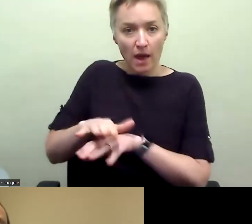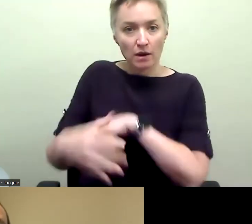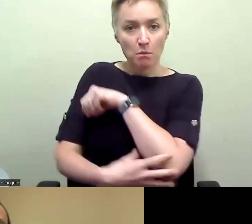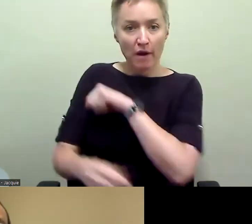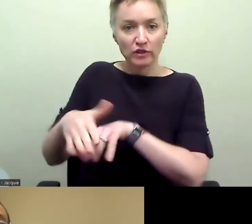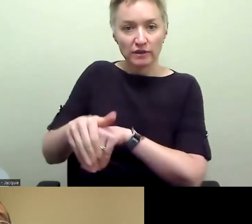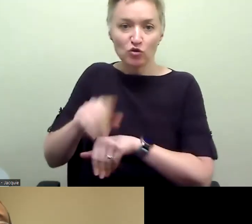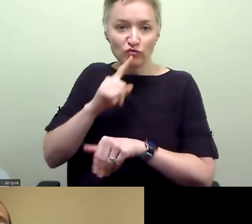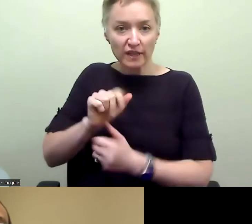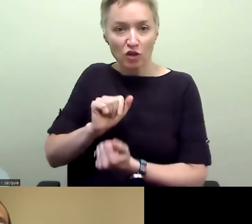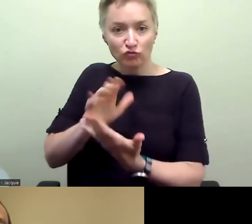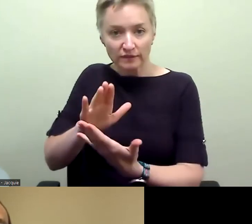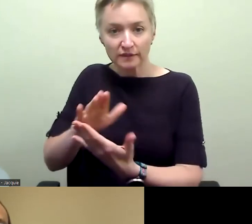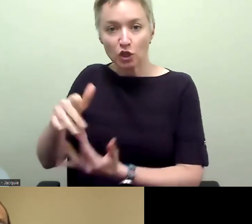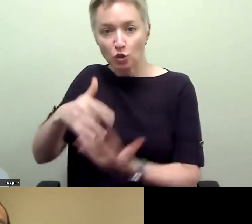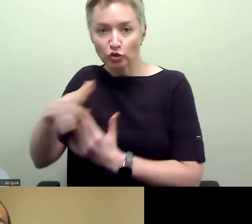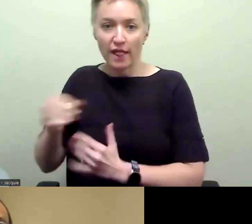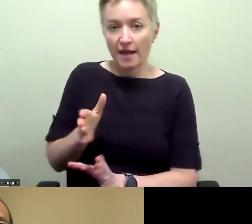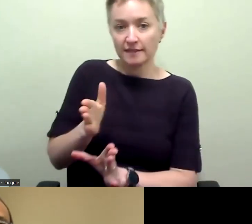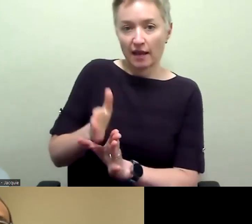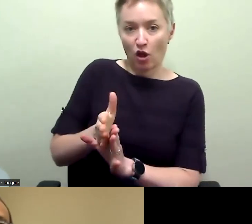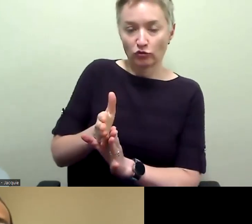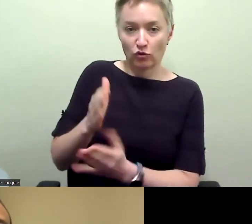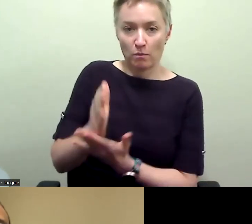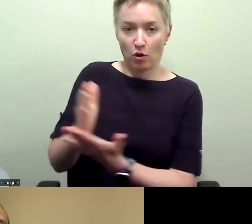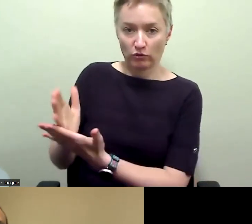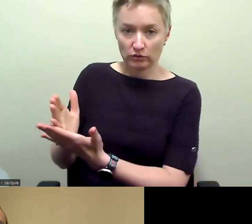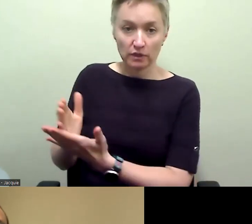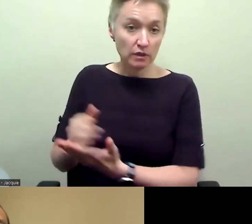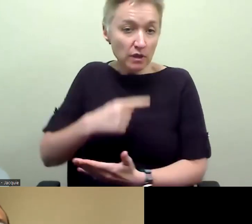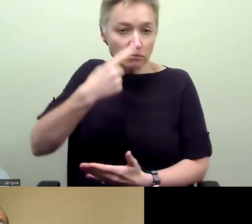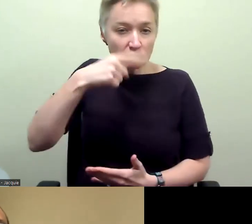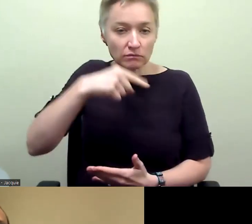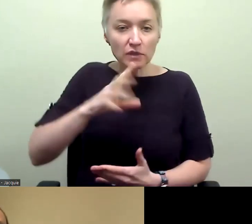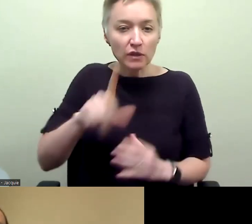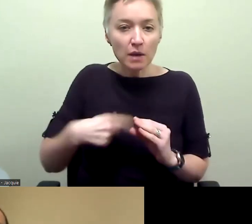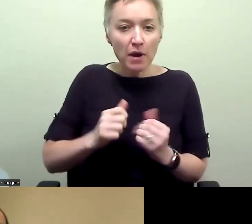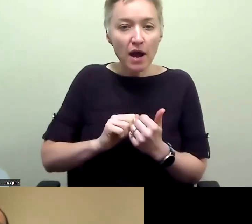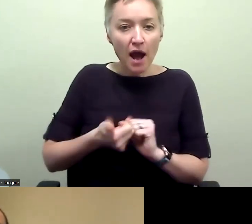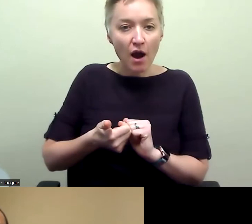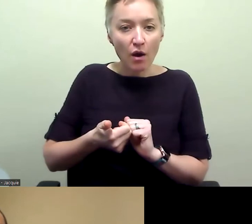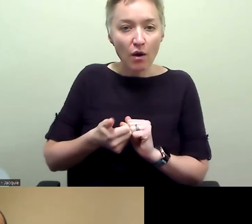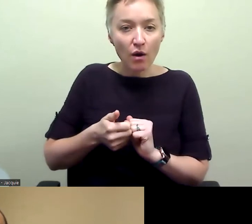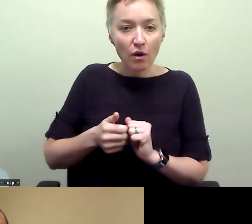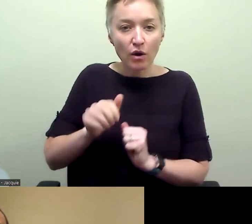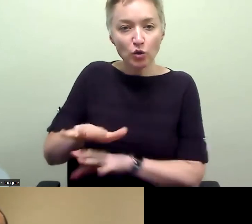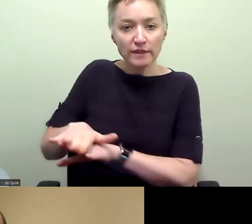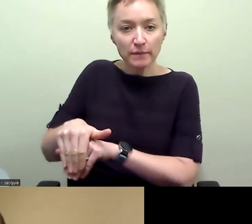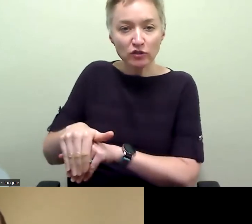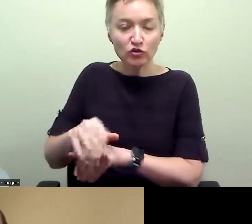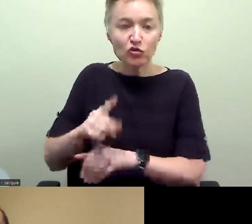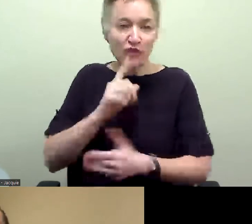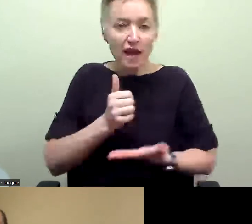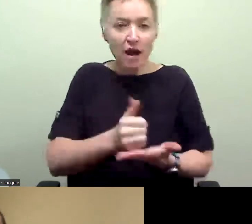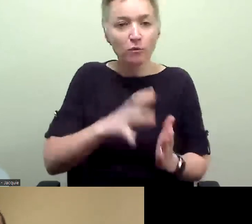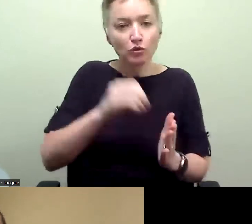social and a lot of the psychological elements. wondering if you could talk a little bit about how this simulation prepares students to think